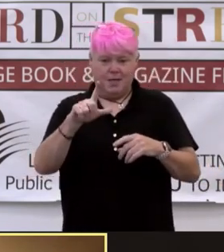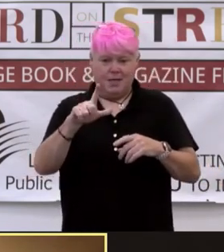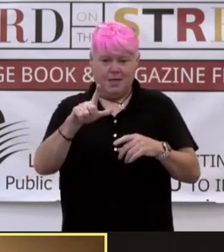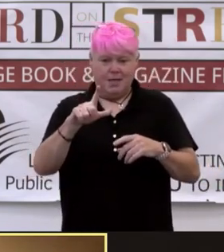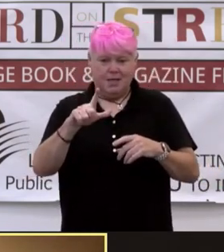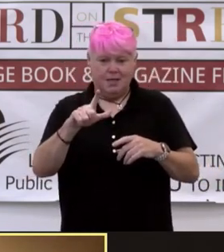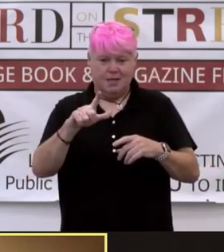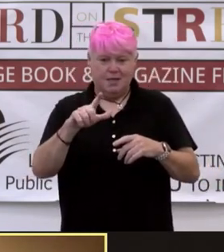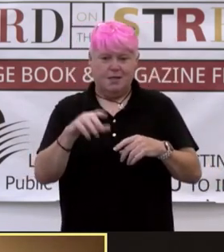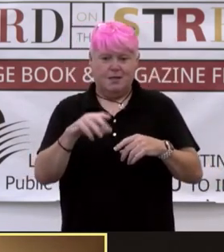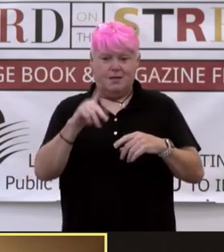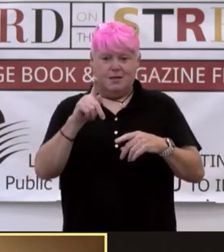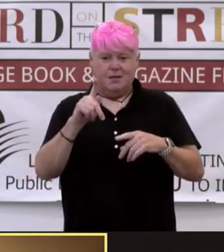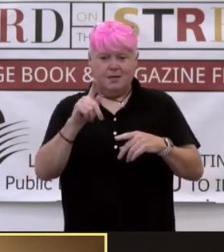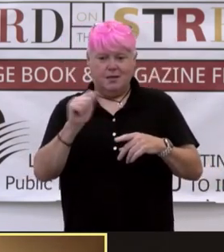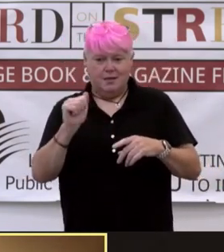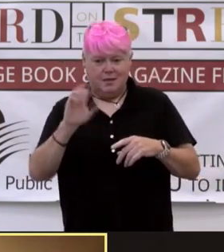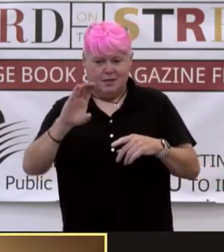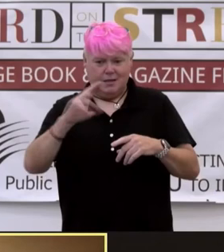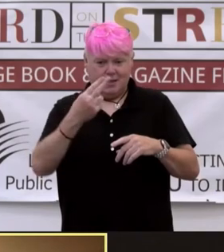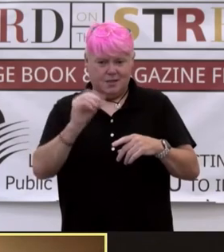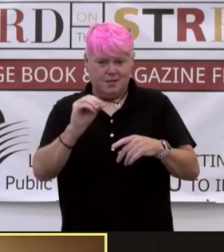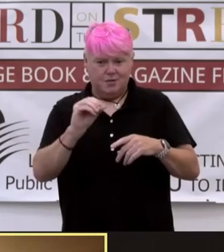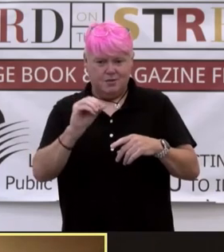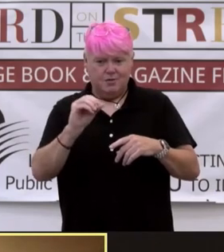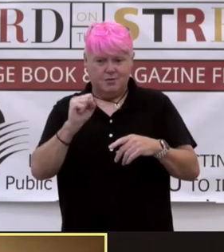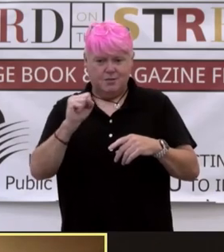XCO, Ketcho, Sabina Khan.